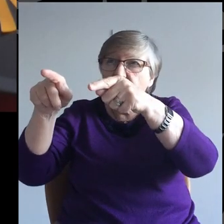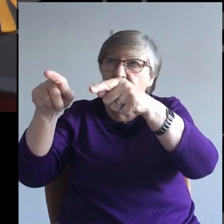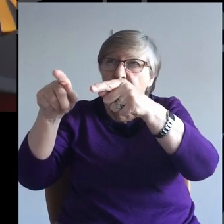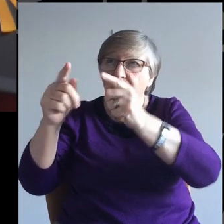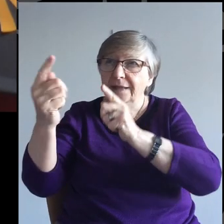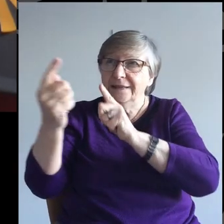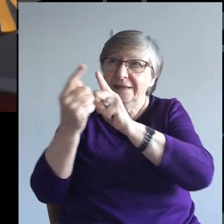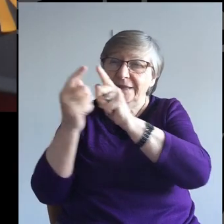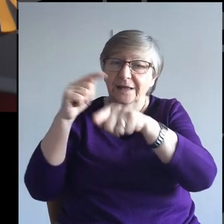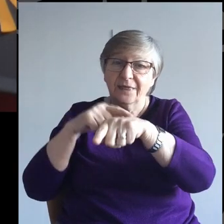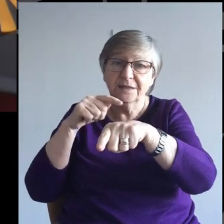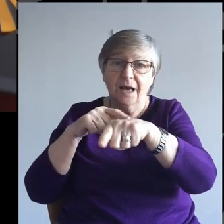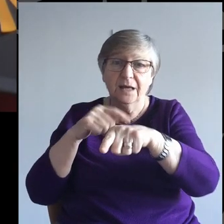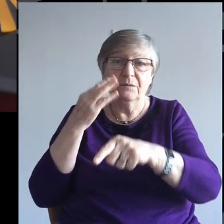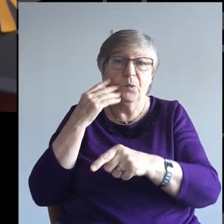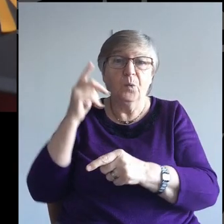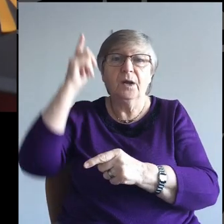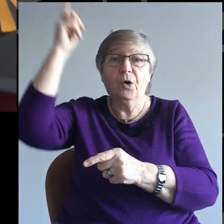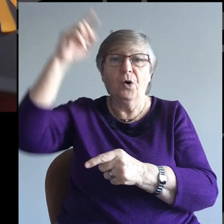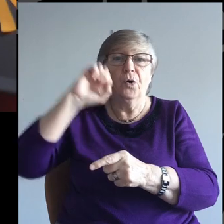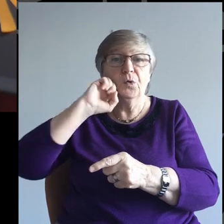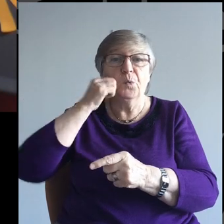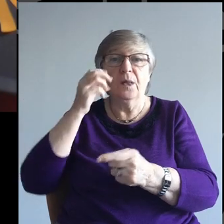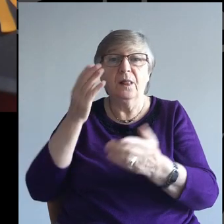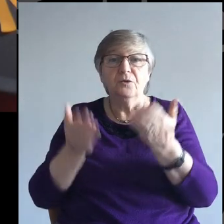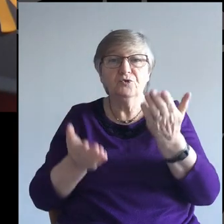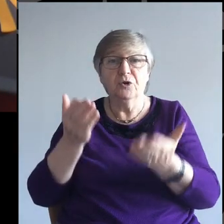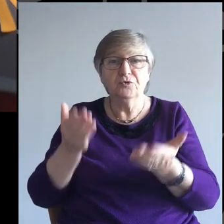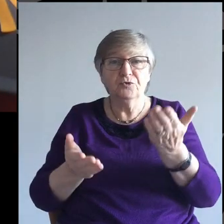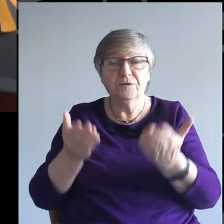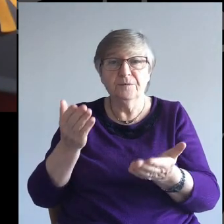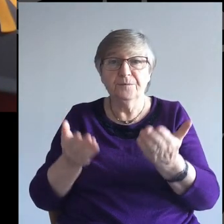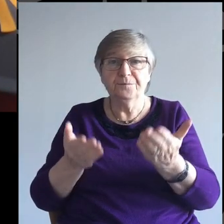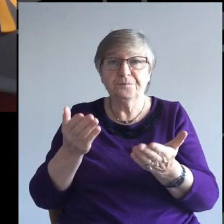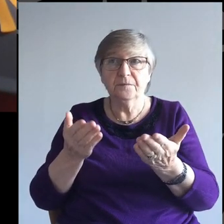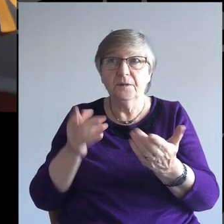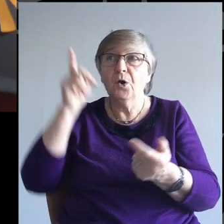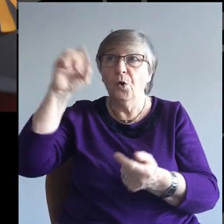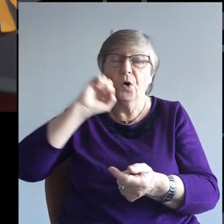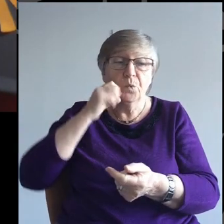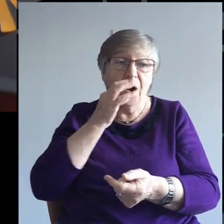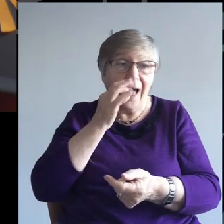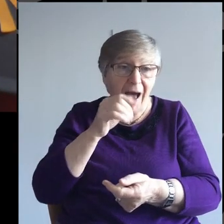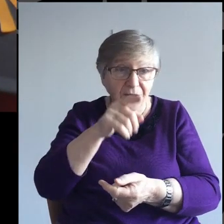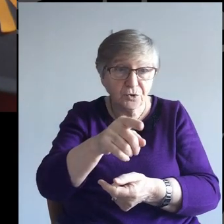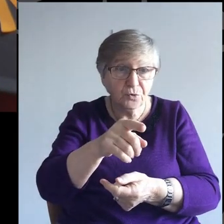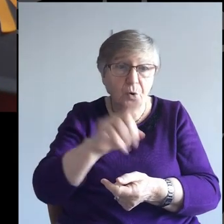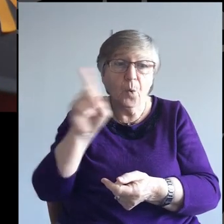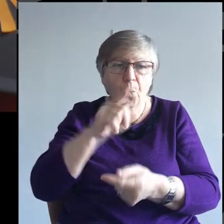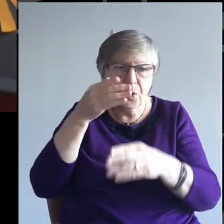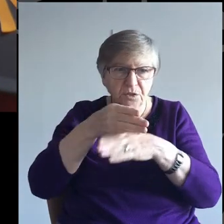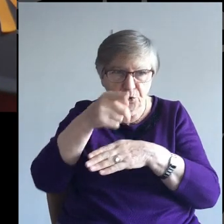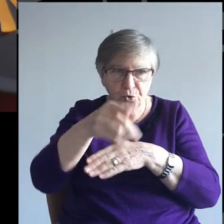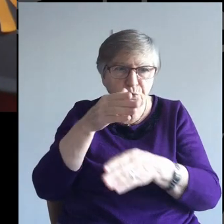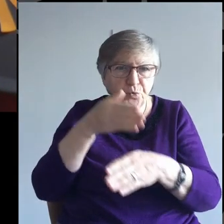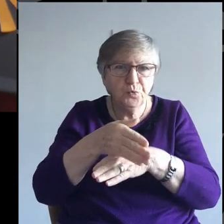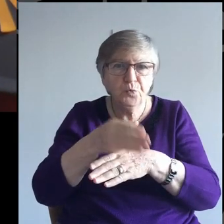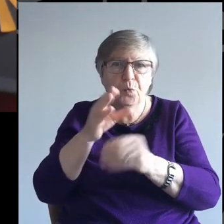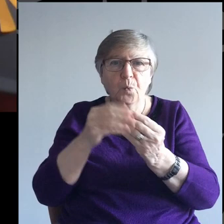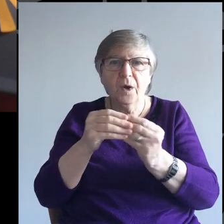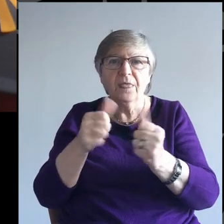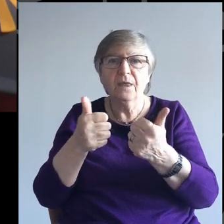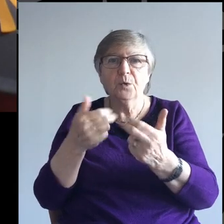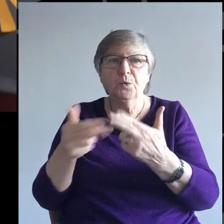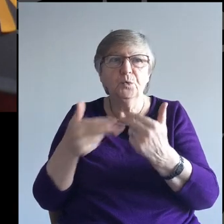when God will judge. And he's going to say, what did you do with this good news of the kingdom? Did you